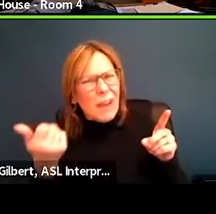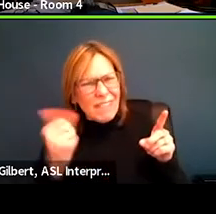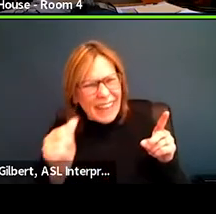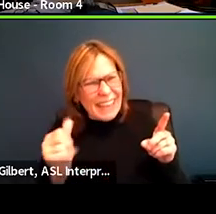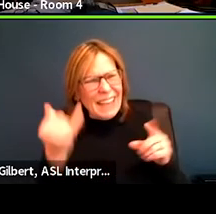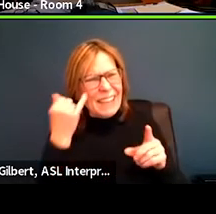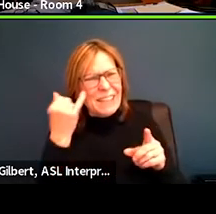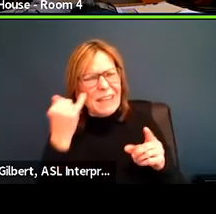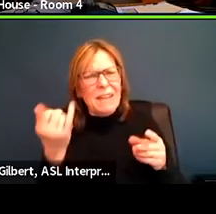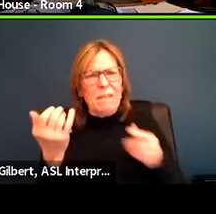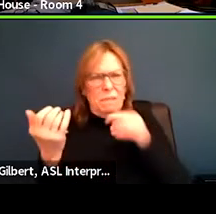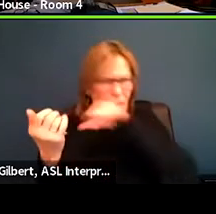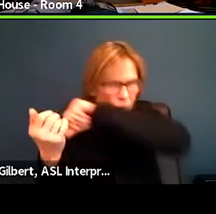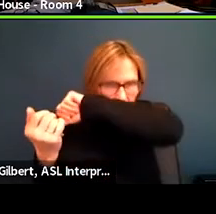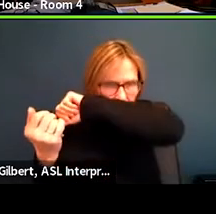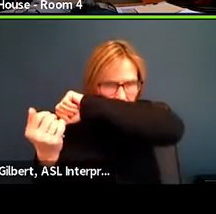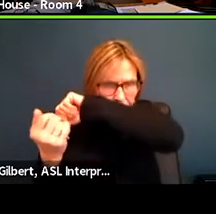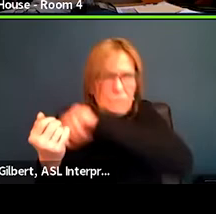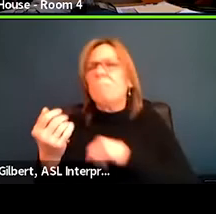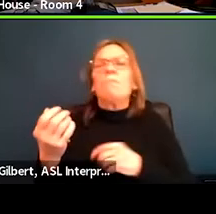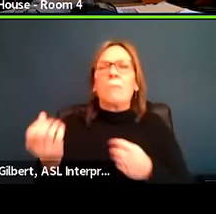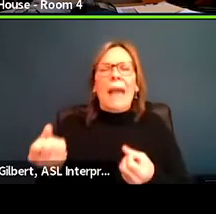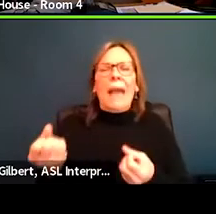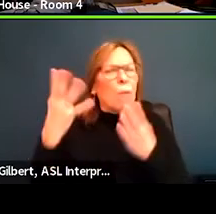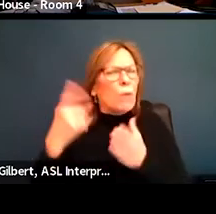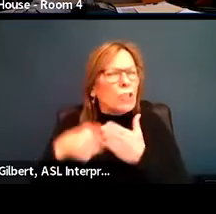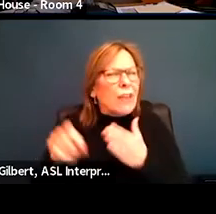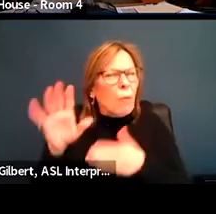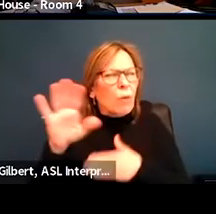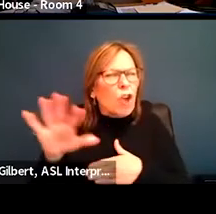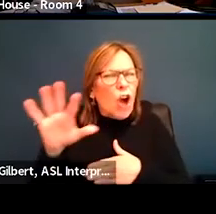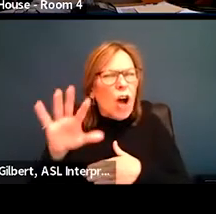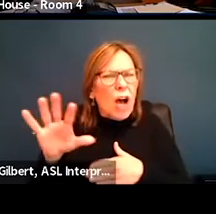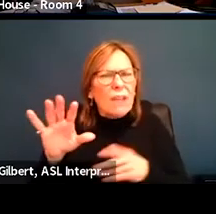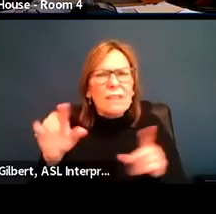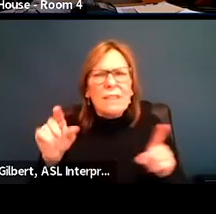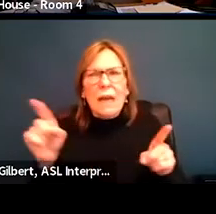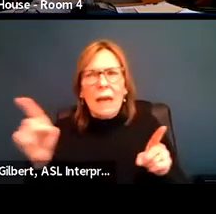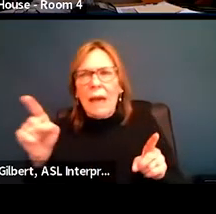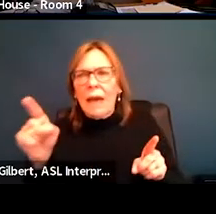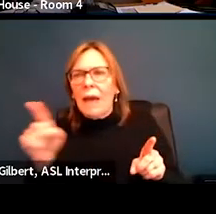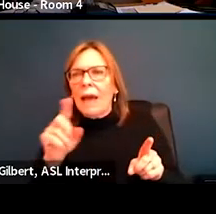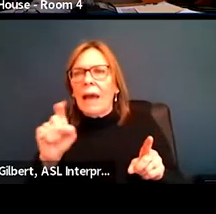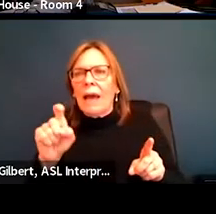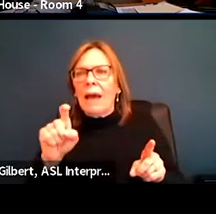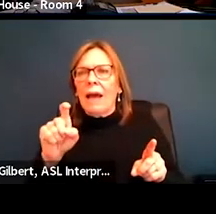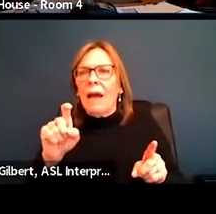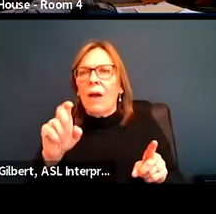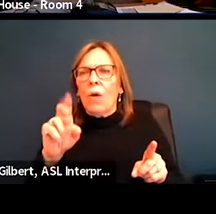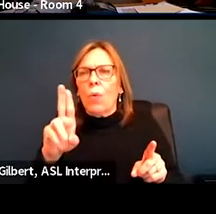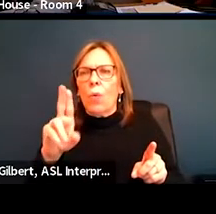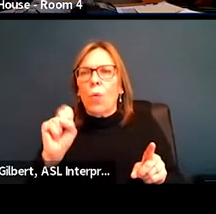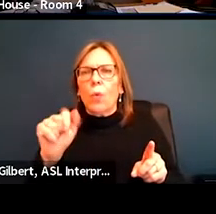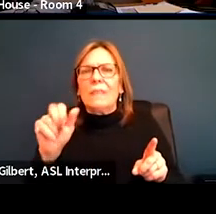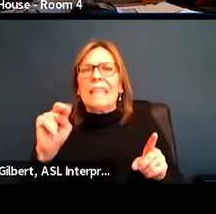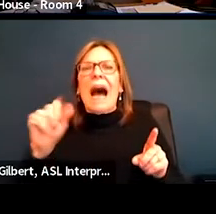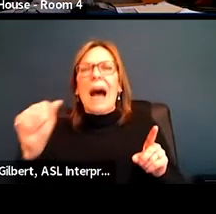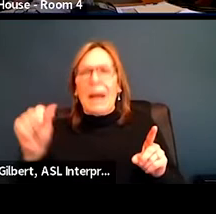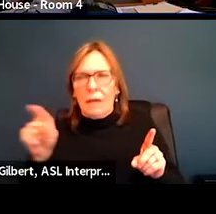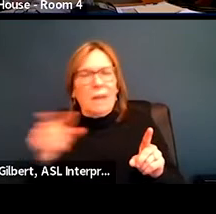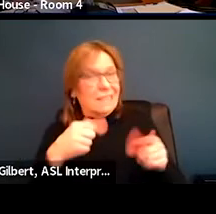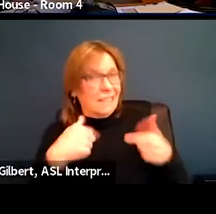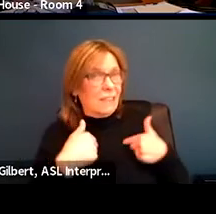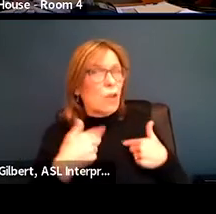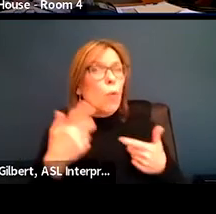that would cost? Um, we are working to find out what it would cost. Our research and